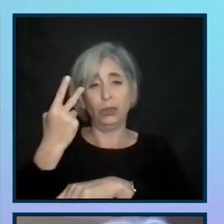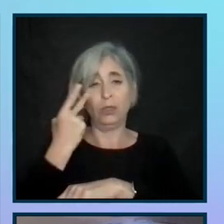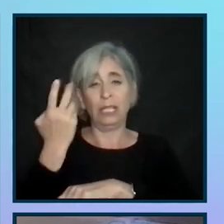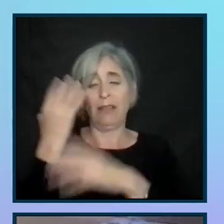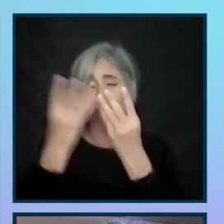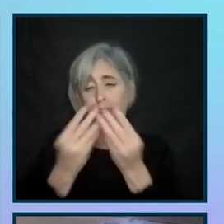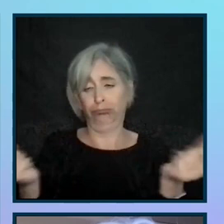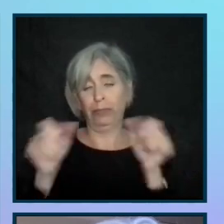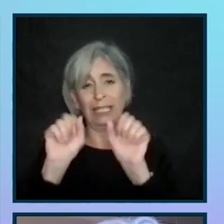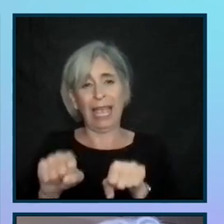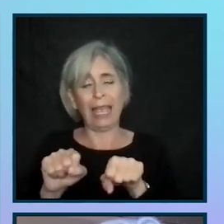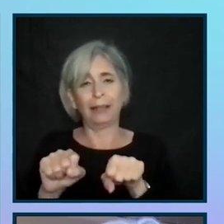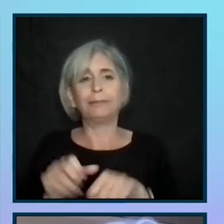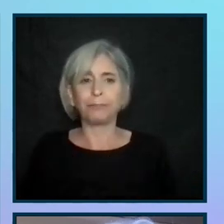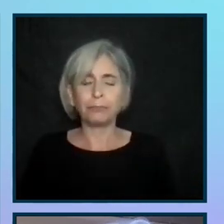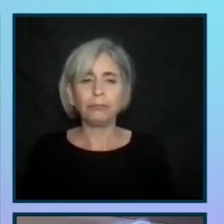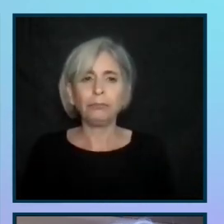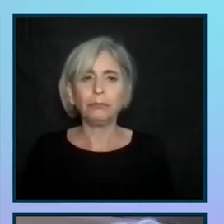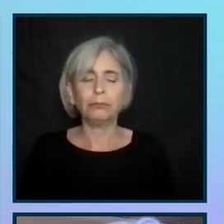stay tuned on that.